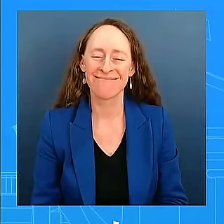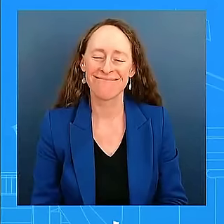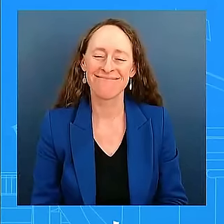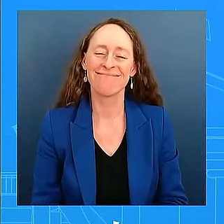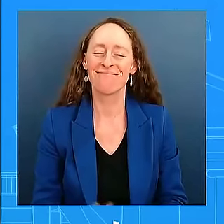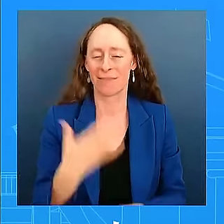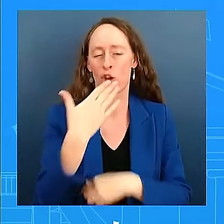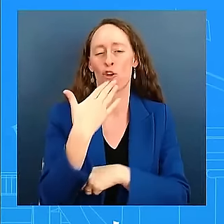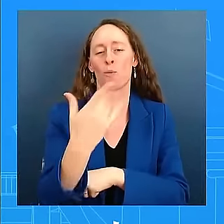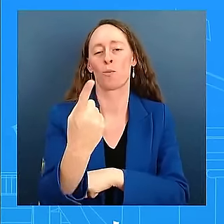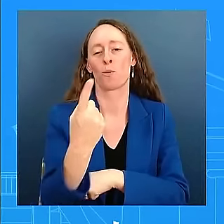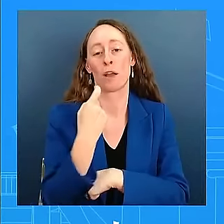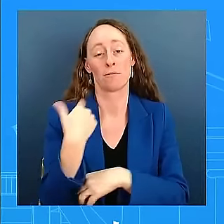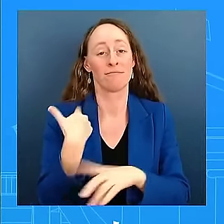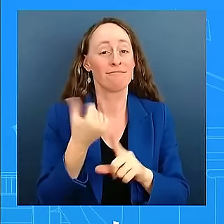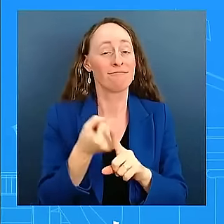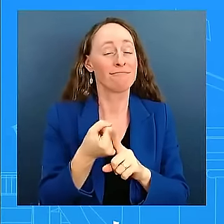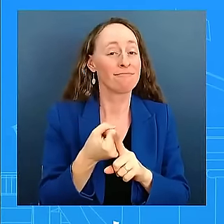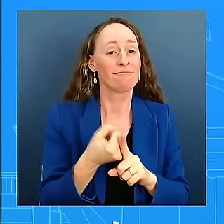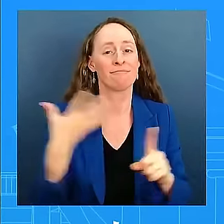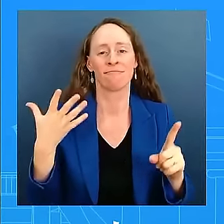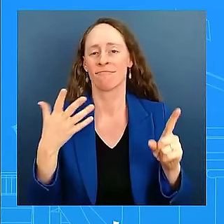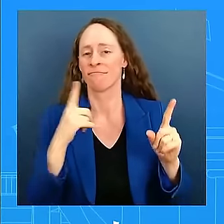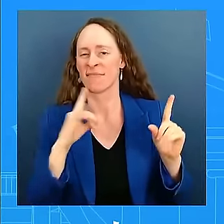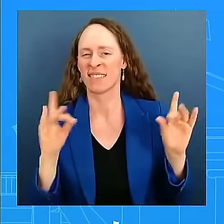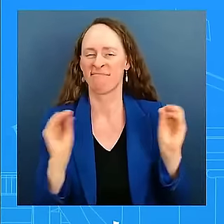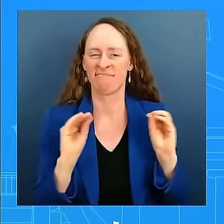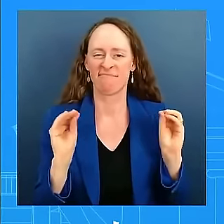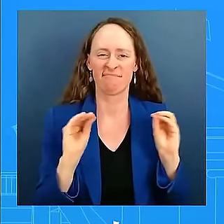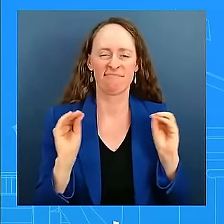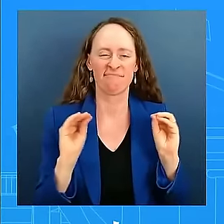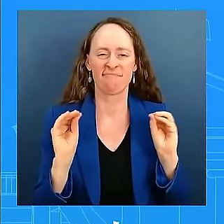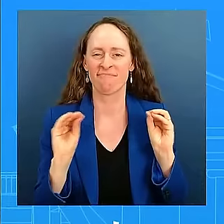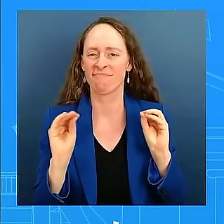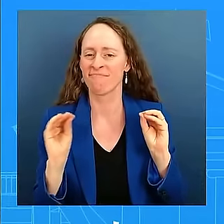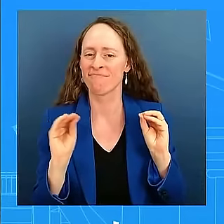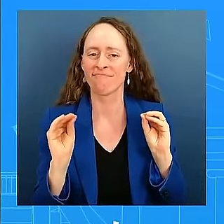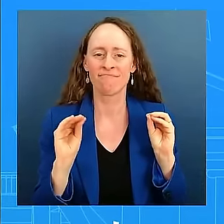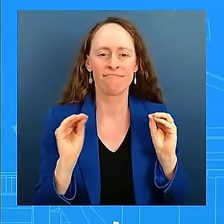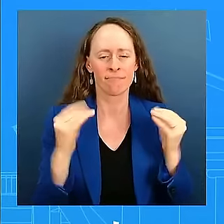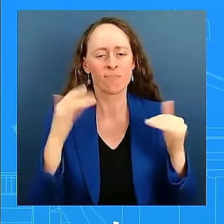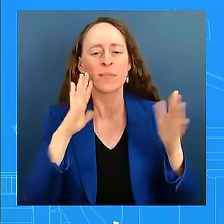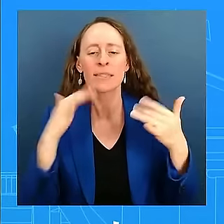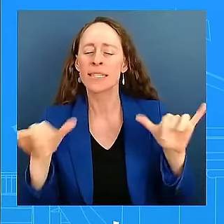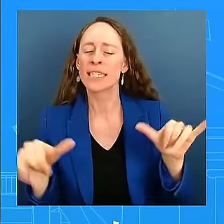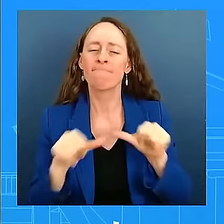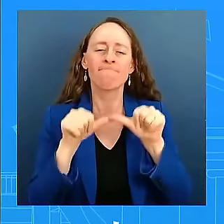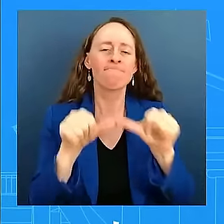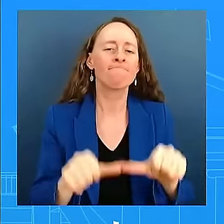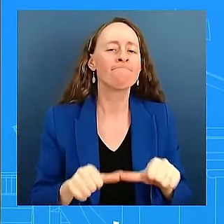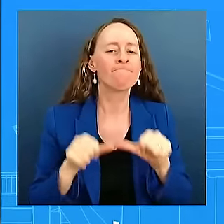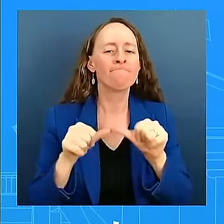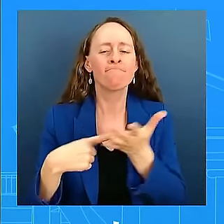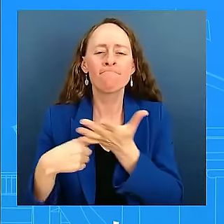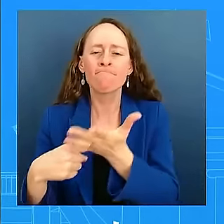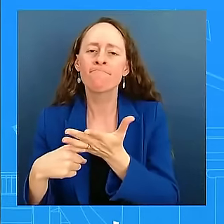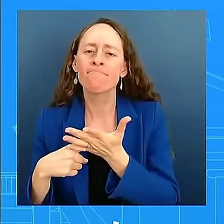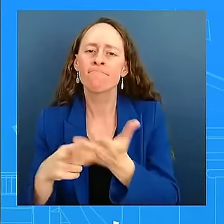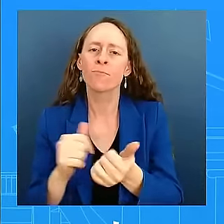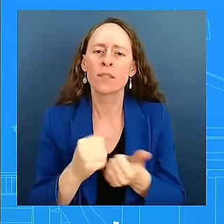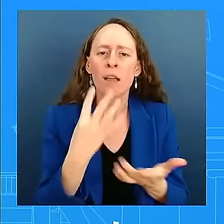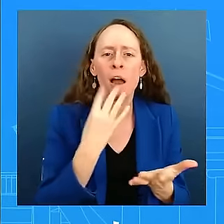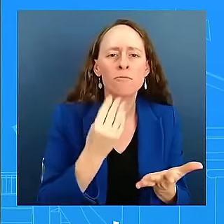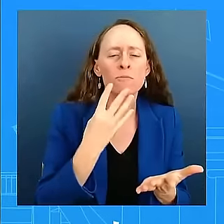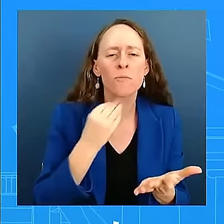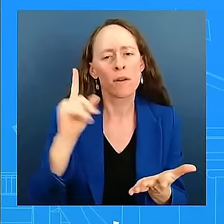forth. What I can say is we are continuing to have discussions with the Israelis about their response, obviously responding